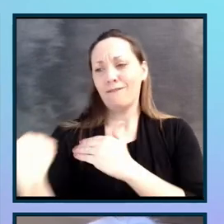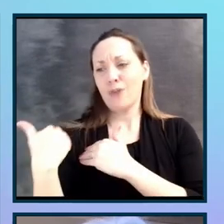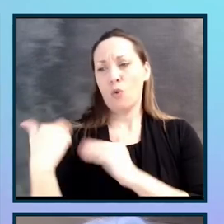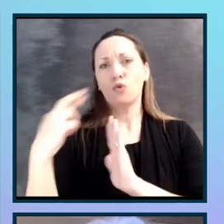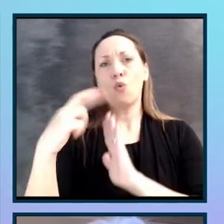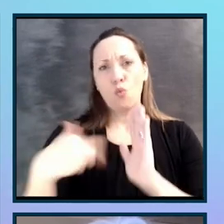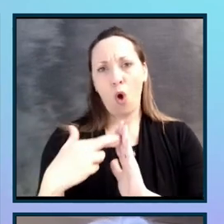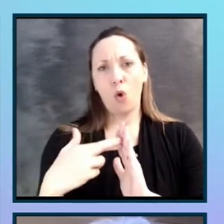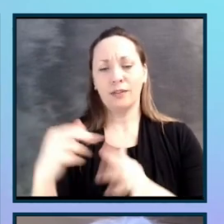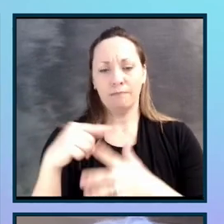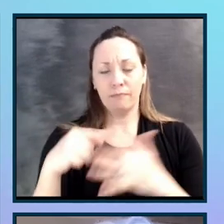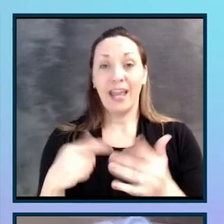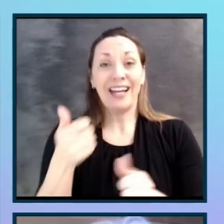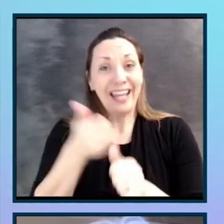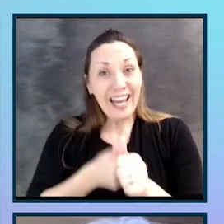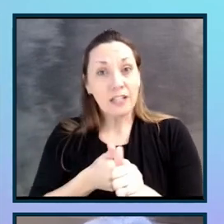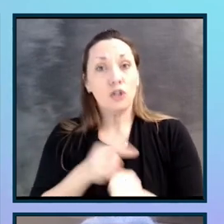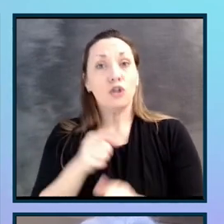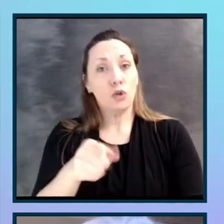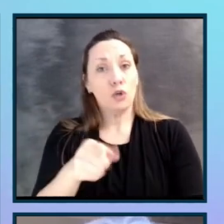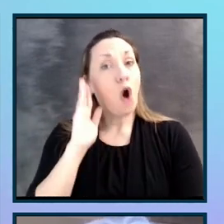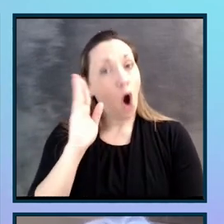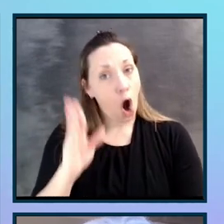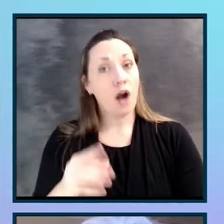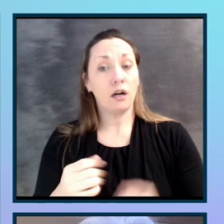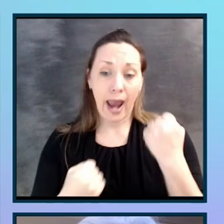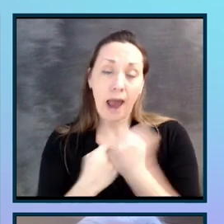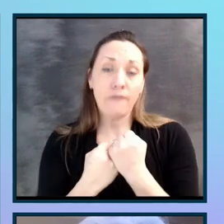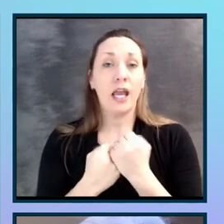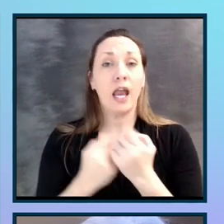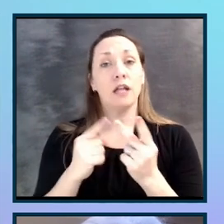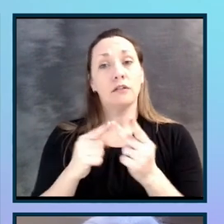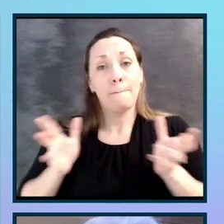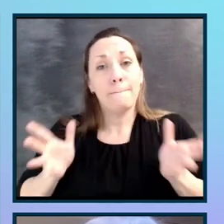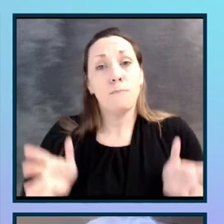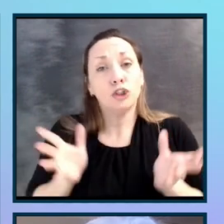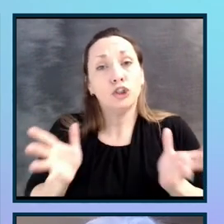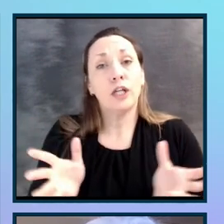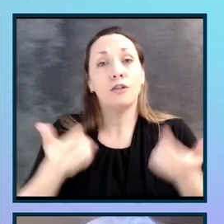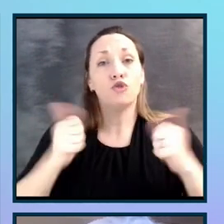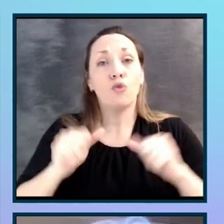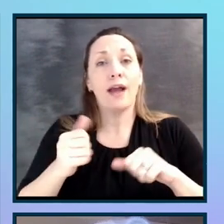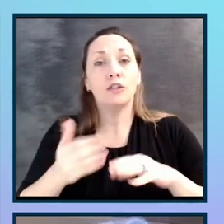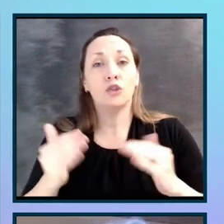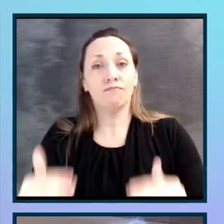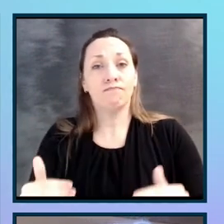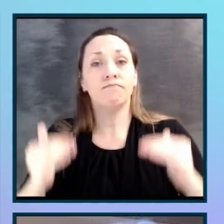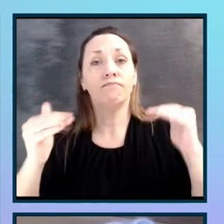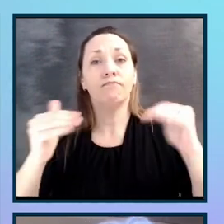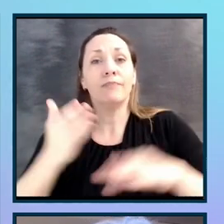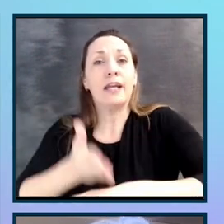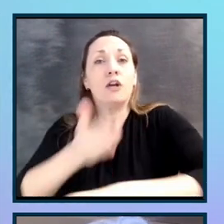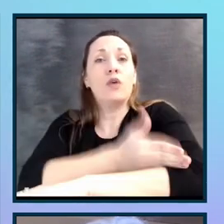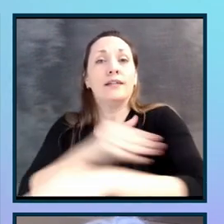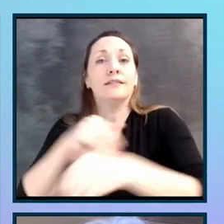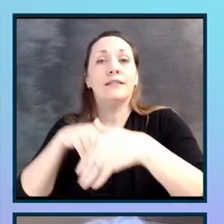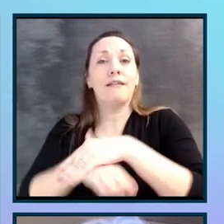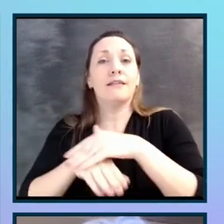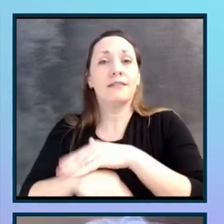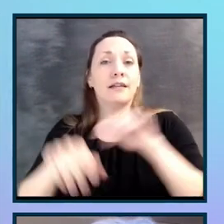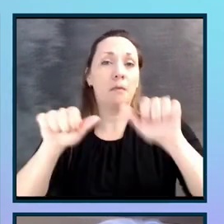you are no doubt advocating, pushing, trying to increase and enhance accessibility. So